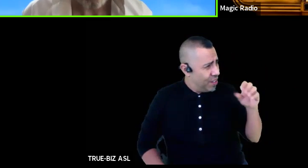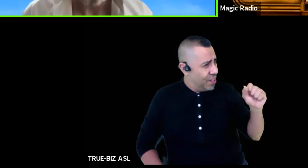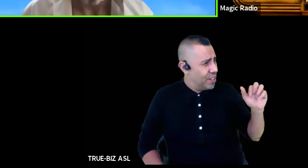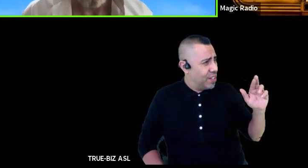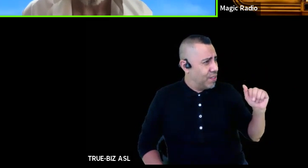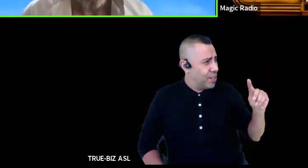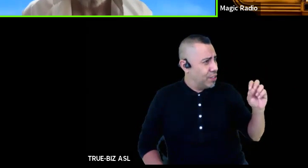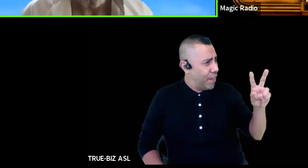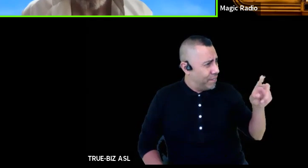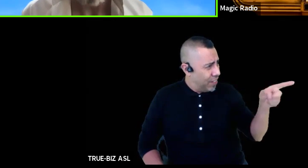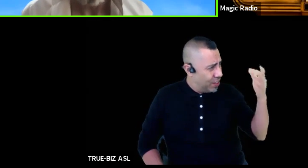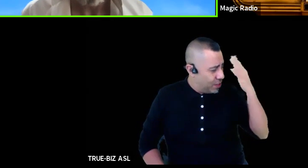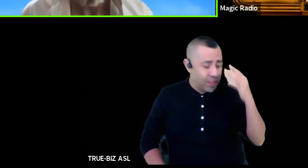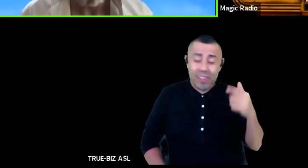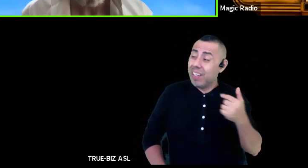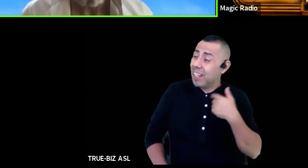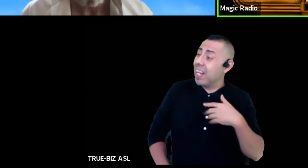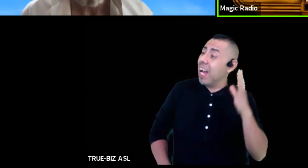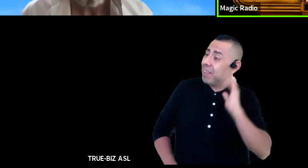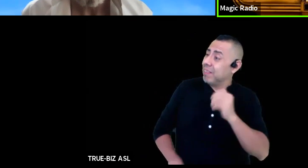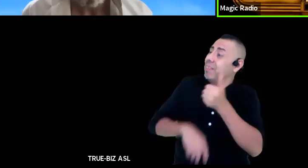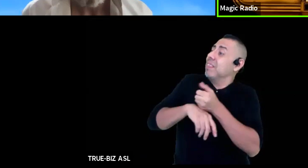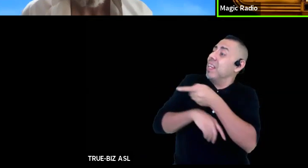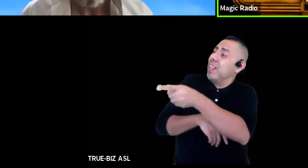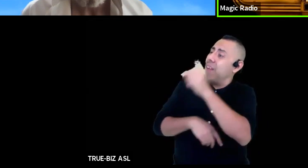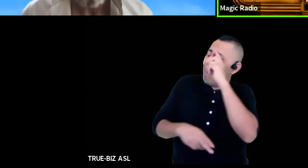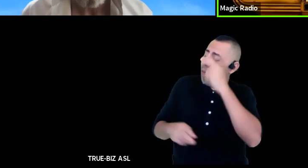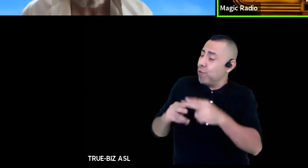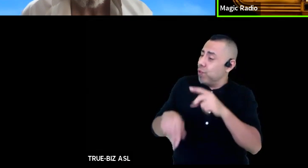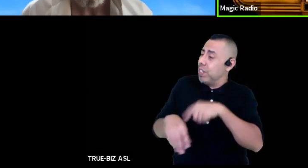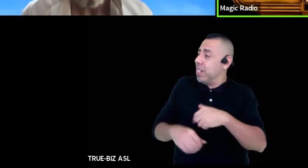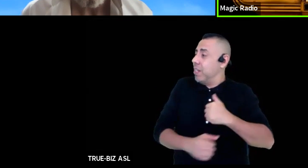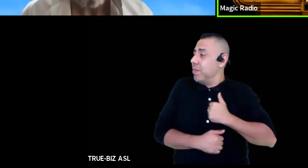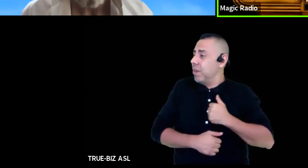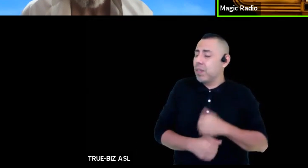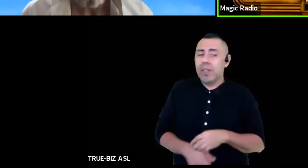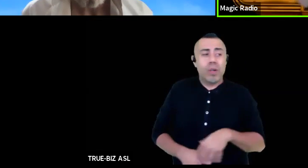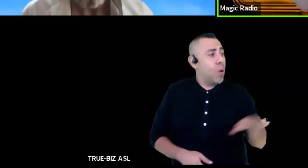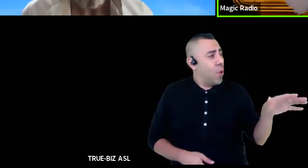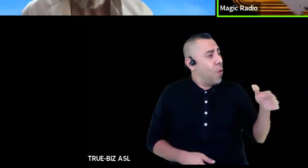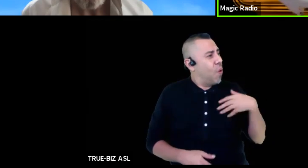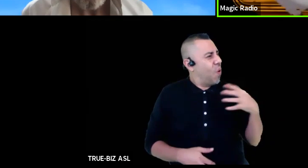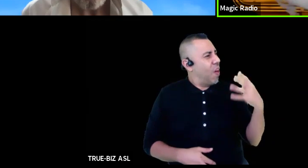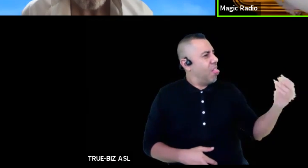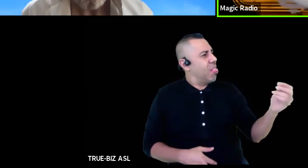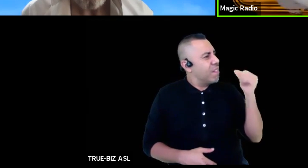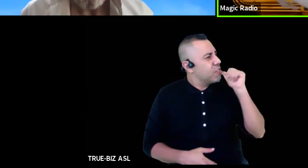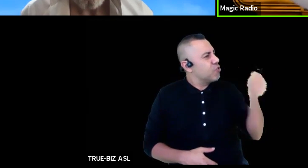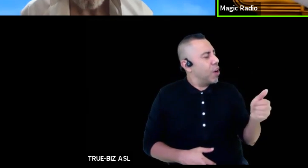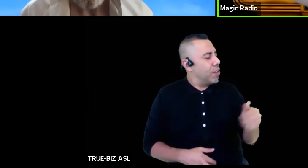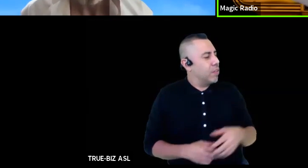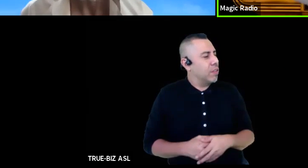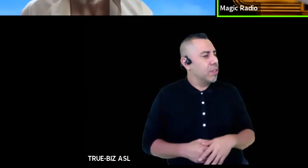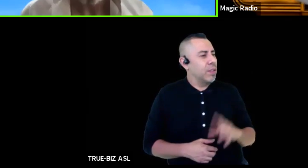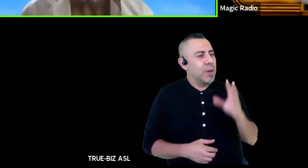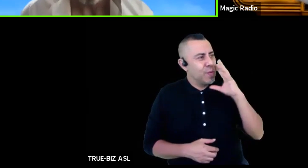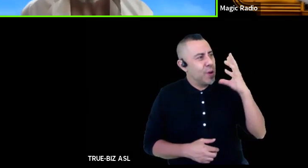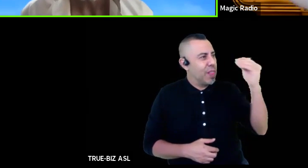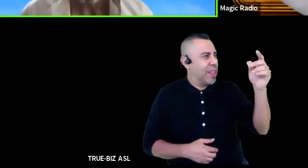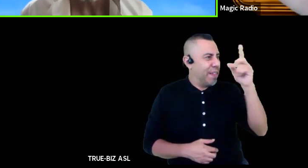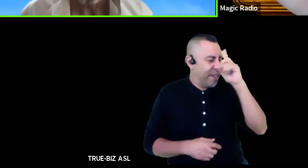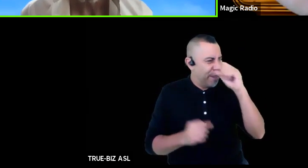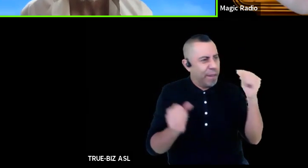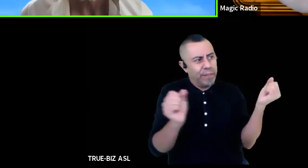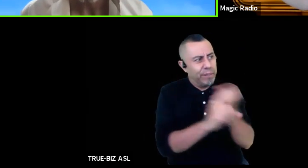was stationed there for a short time yeah I'm only here until tomorrow then we're leaving to fight the whites ah